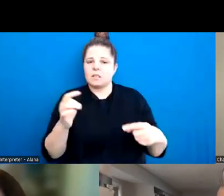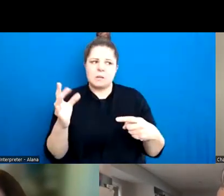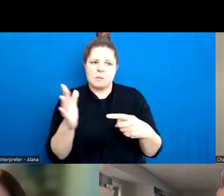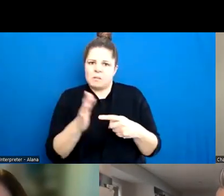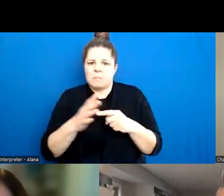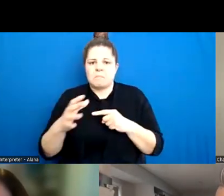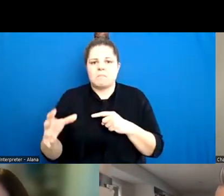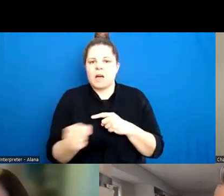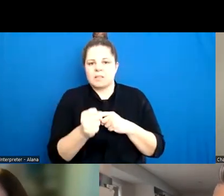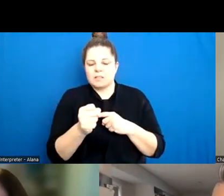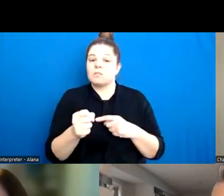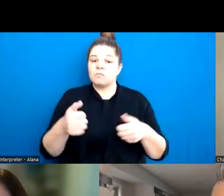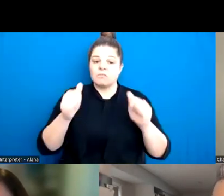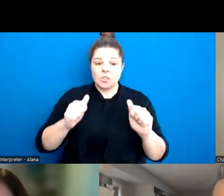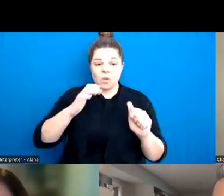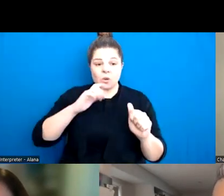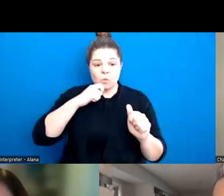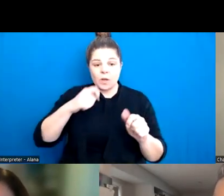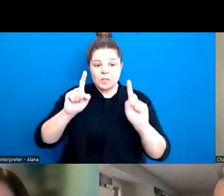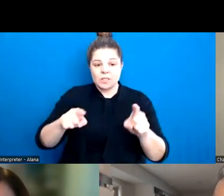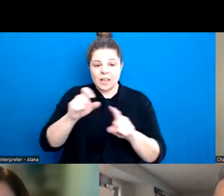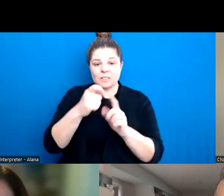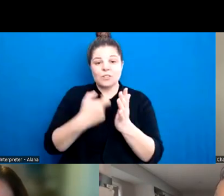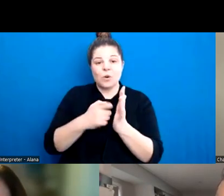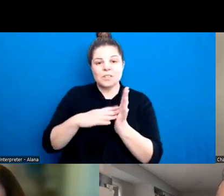should we start with you, Dr. Melissa?